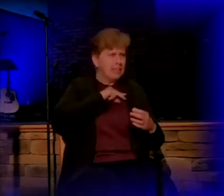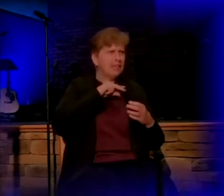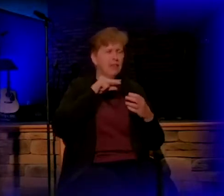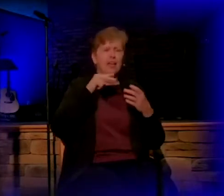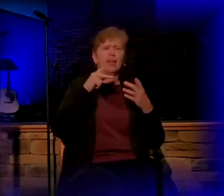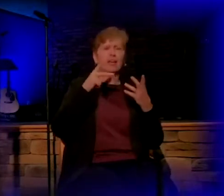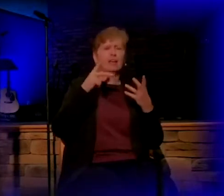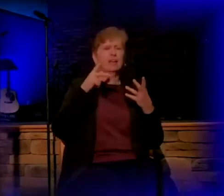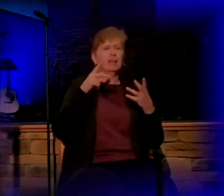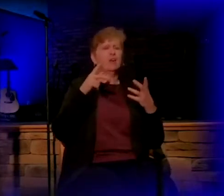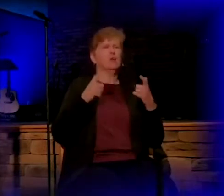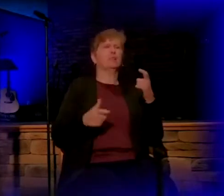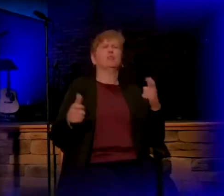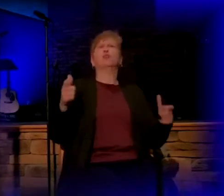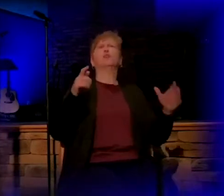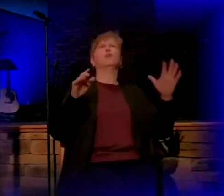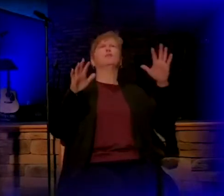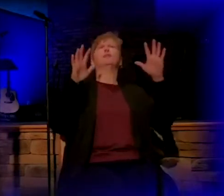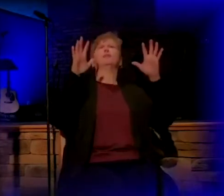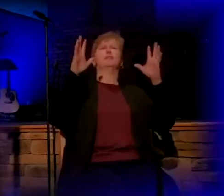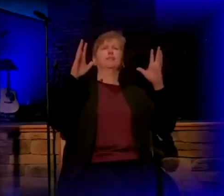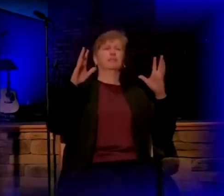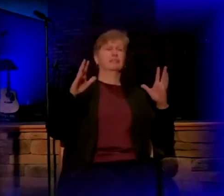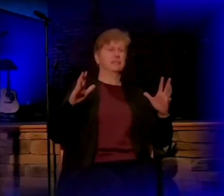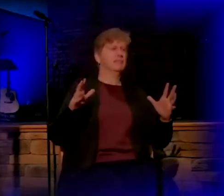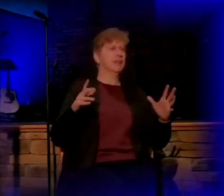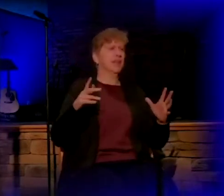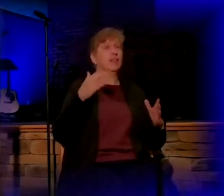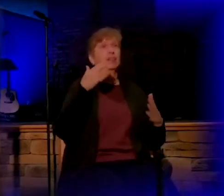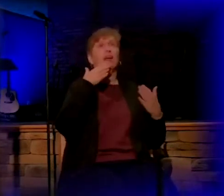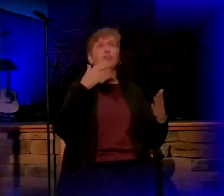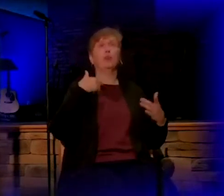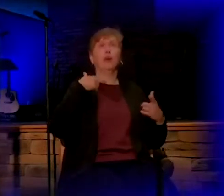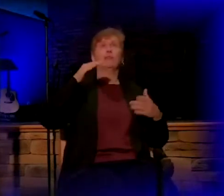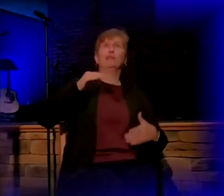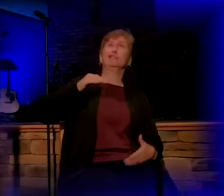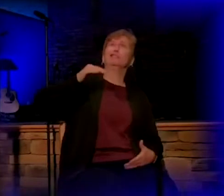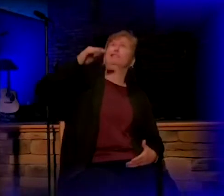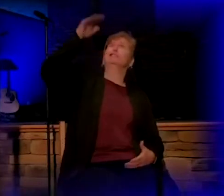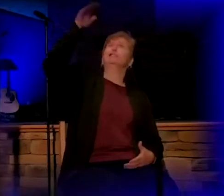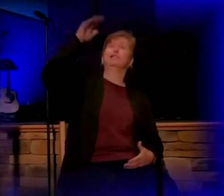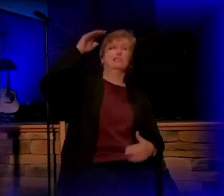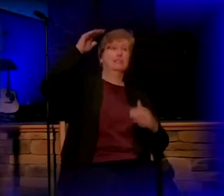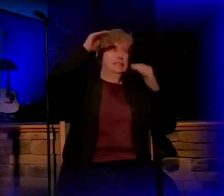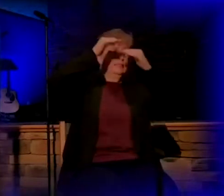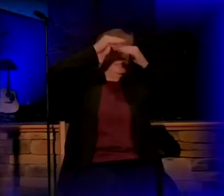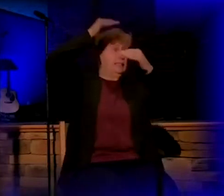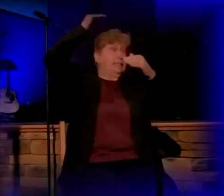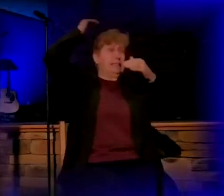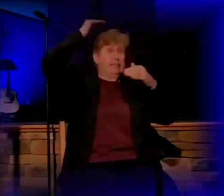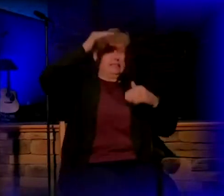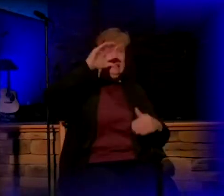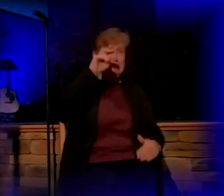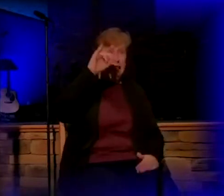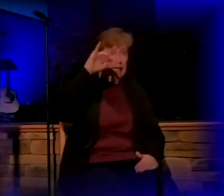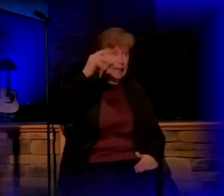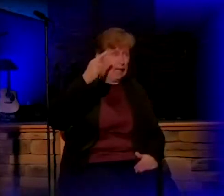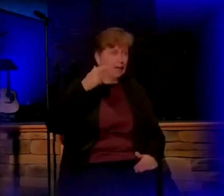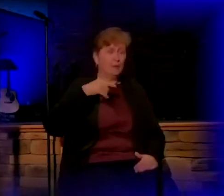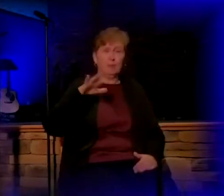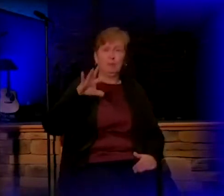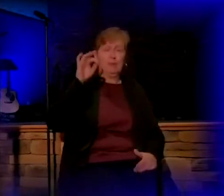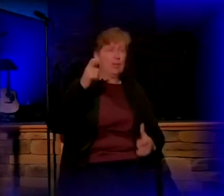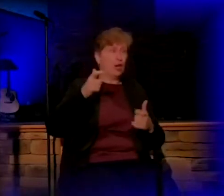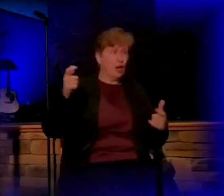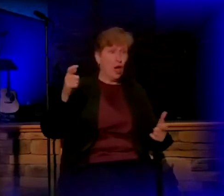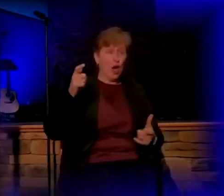But it was enormous. You know, thankfully, we have a vaulted ceiling, but we picked this incredibly large tree, and my